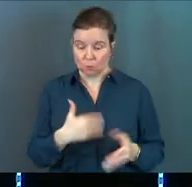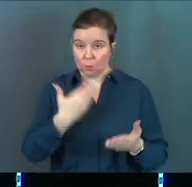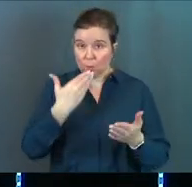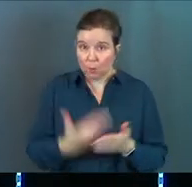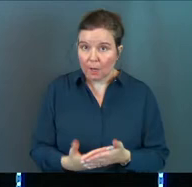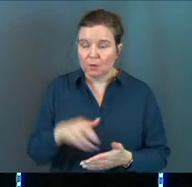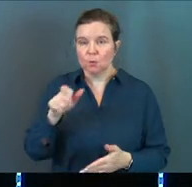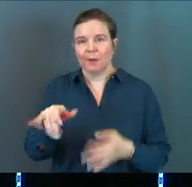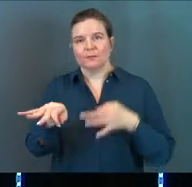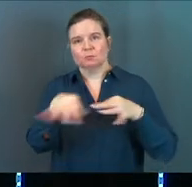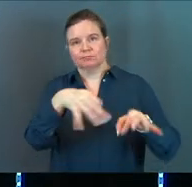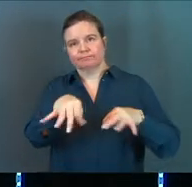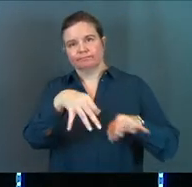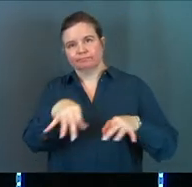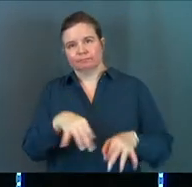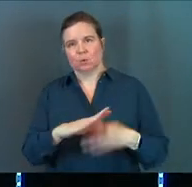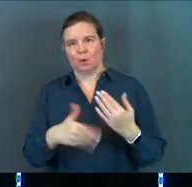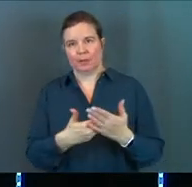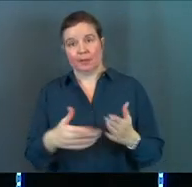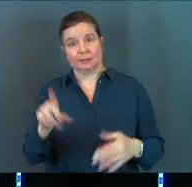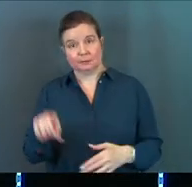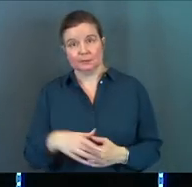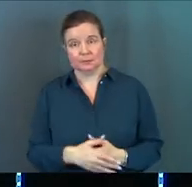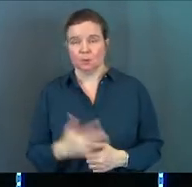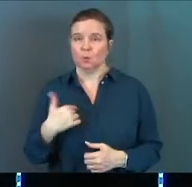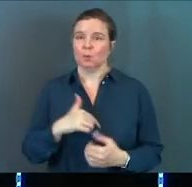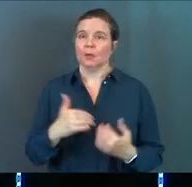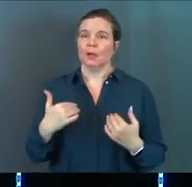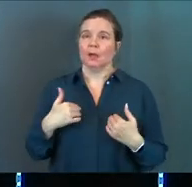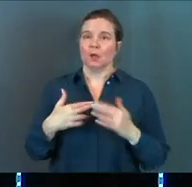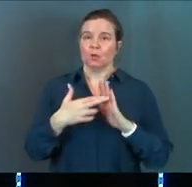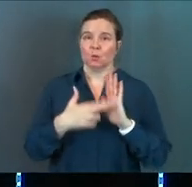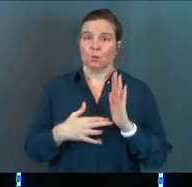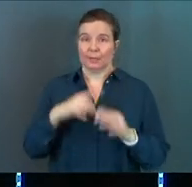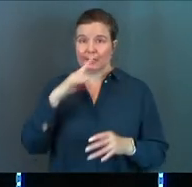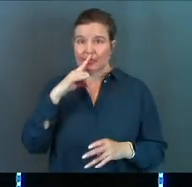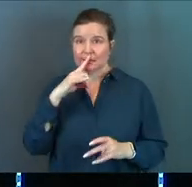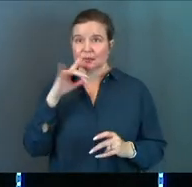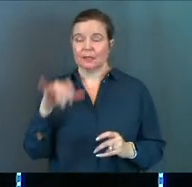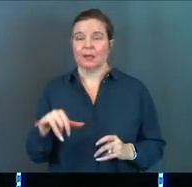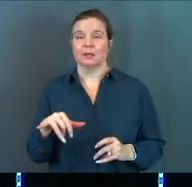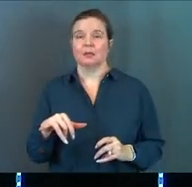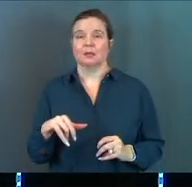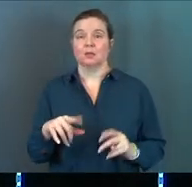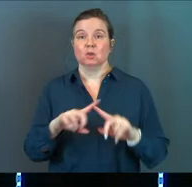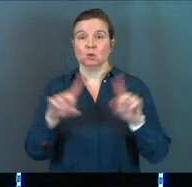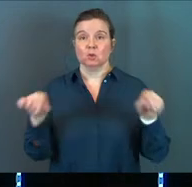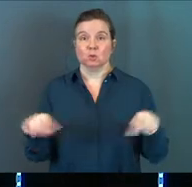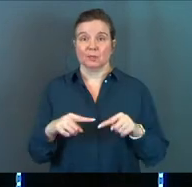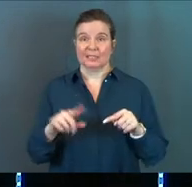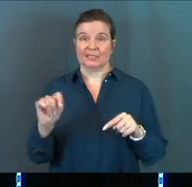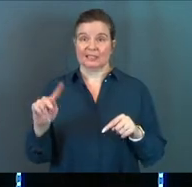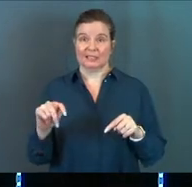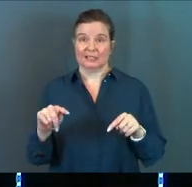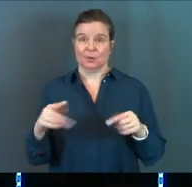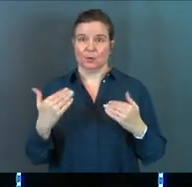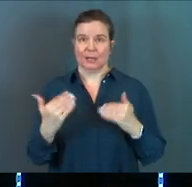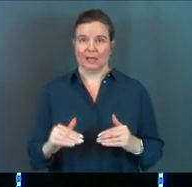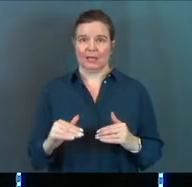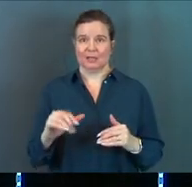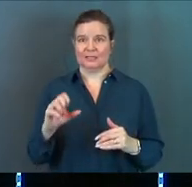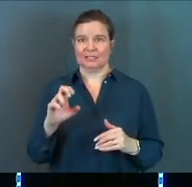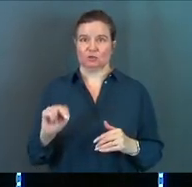this well, you've got to explain all the things. We had this rule with our kids that screens were limited. We called them